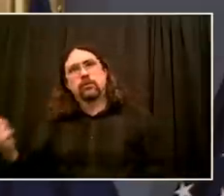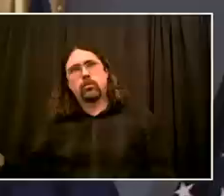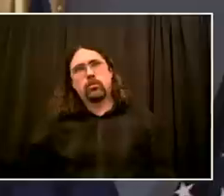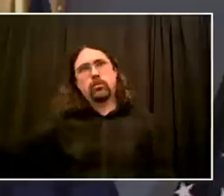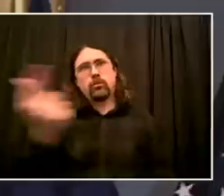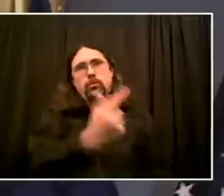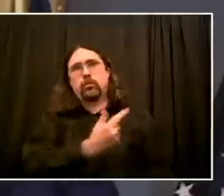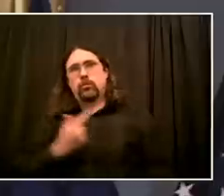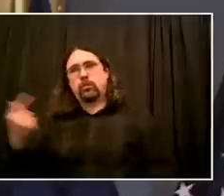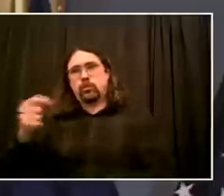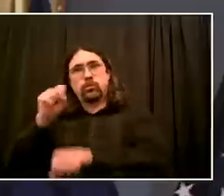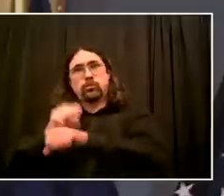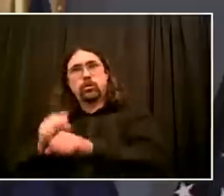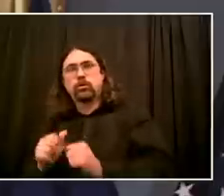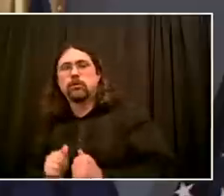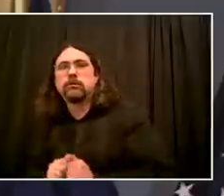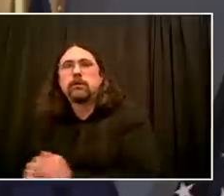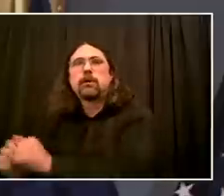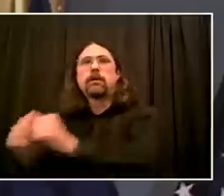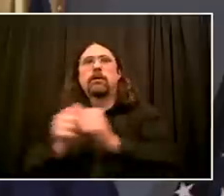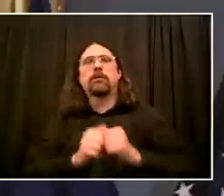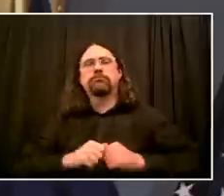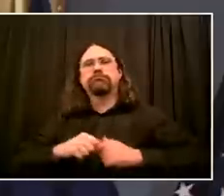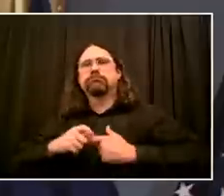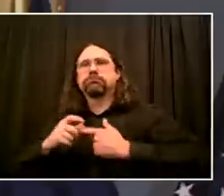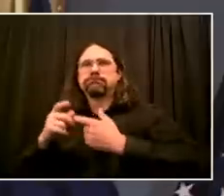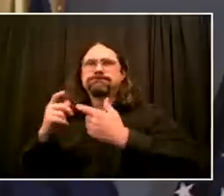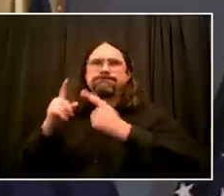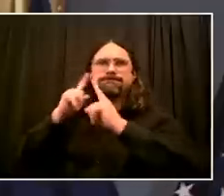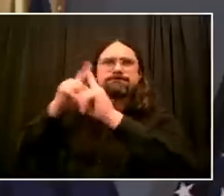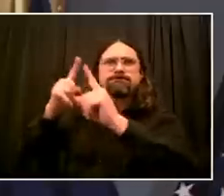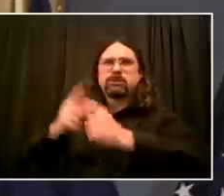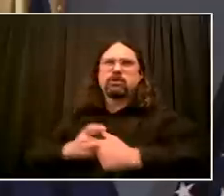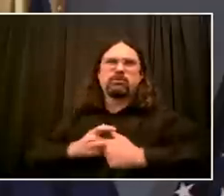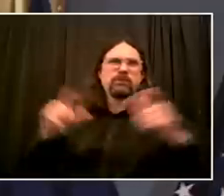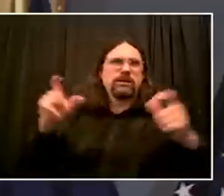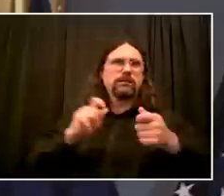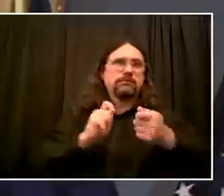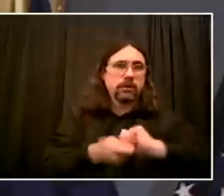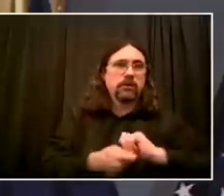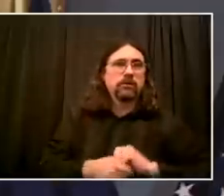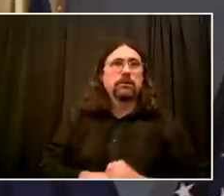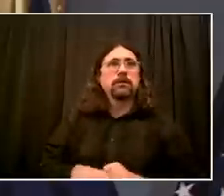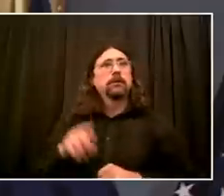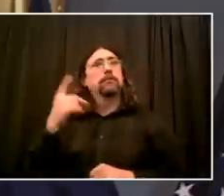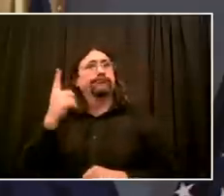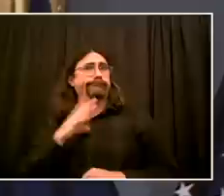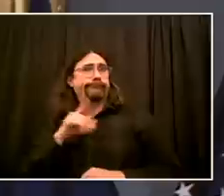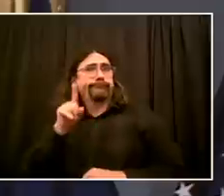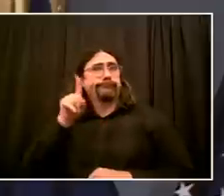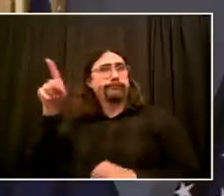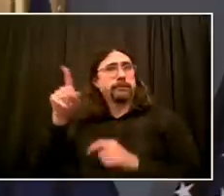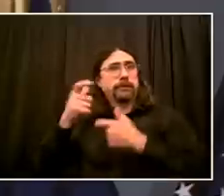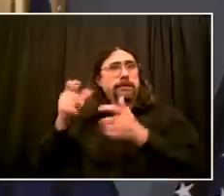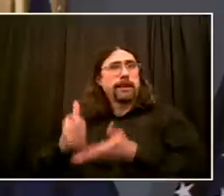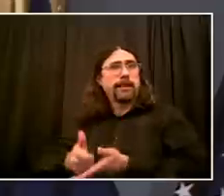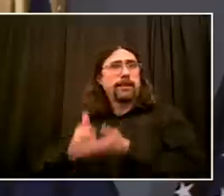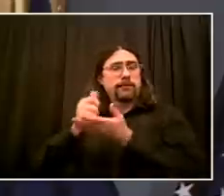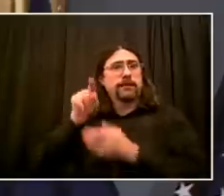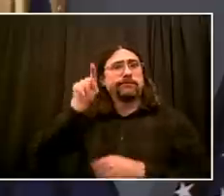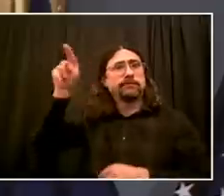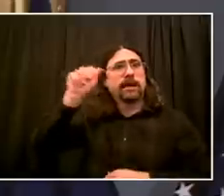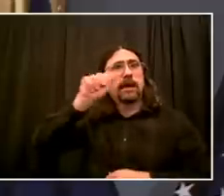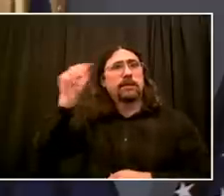help from Albany. I was heartened to hear Governor Cuomo say yesterday that he would sign legislation repealing the 50A